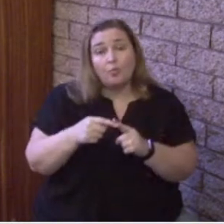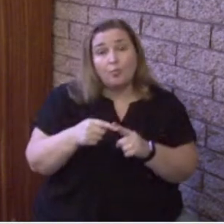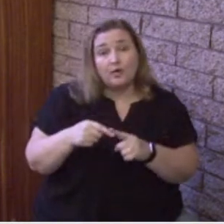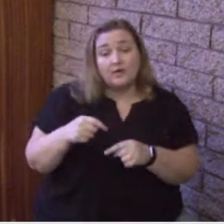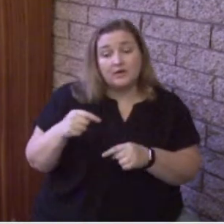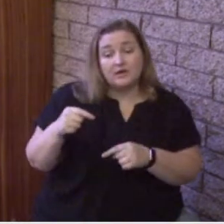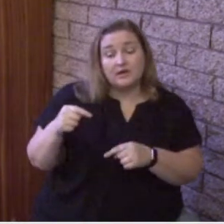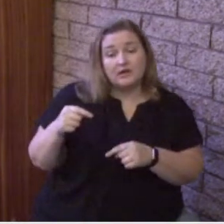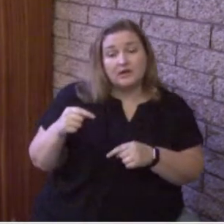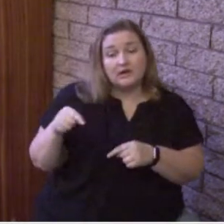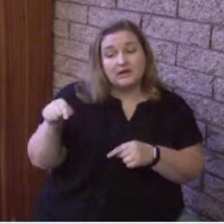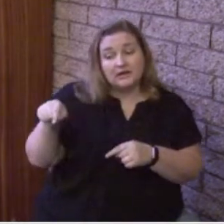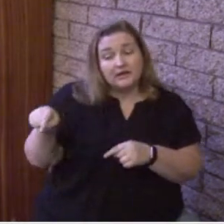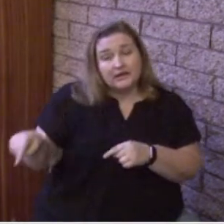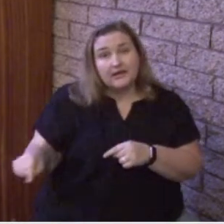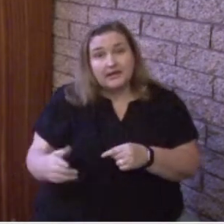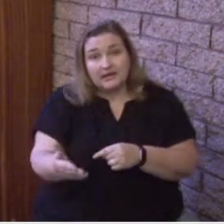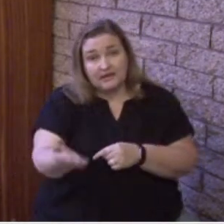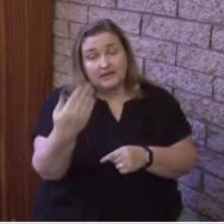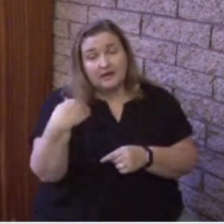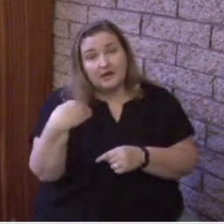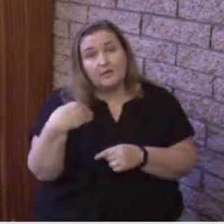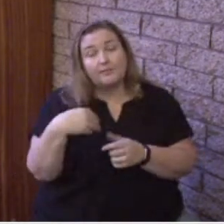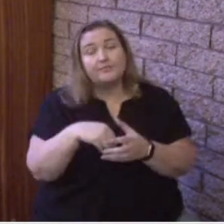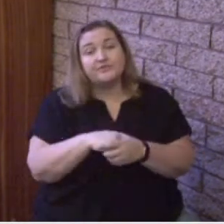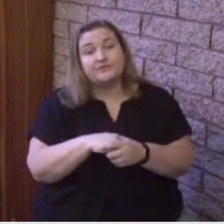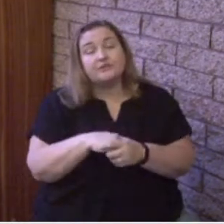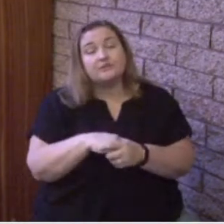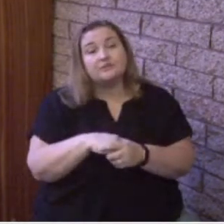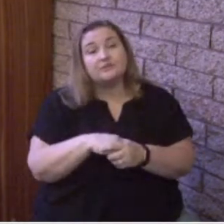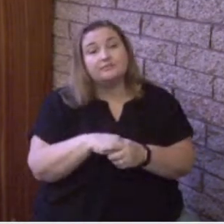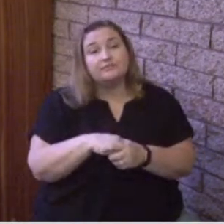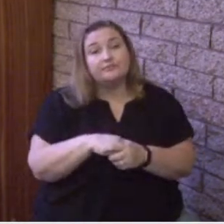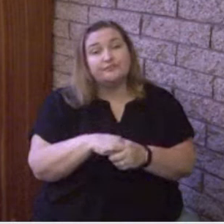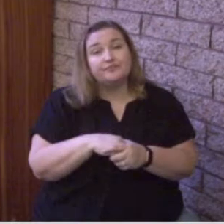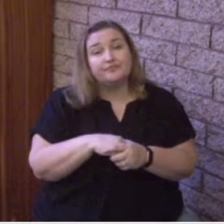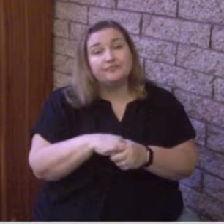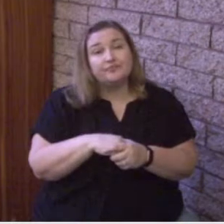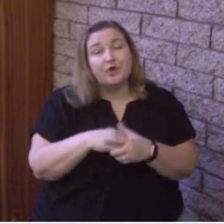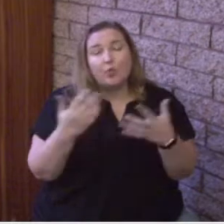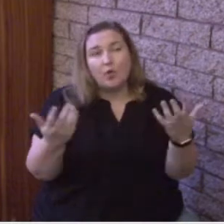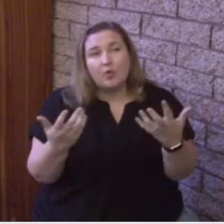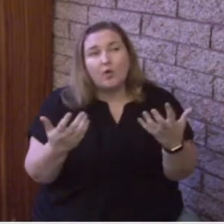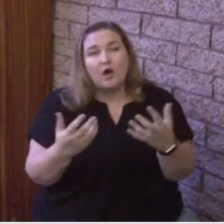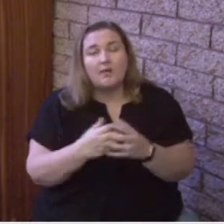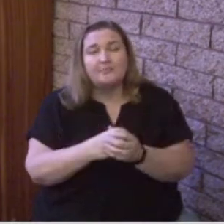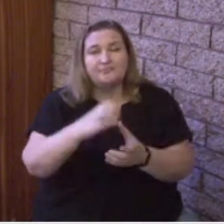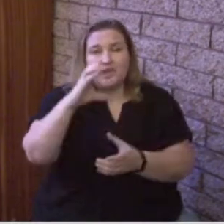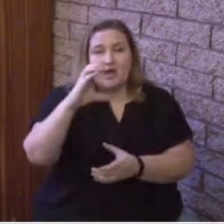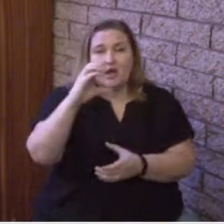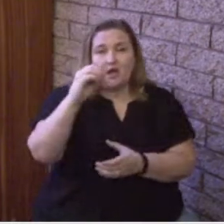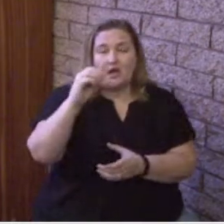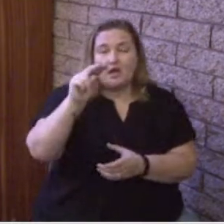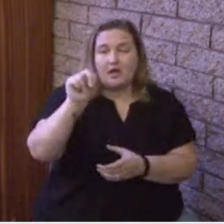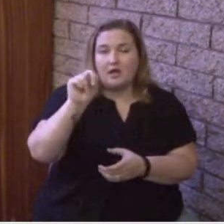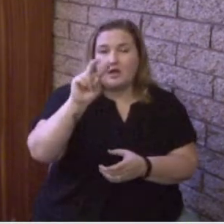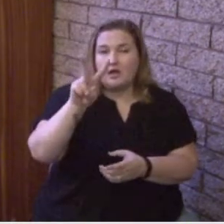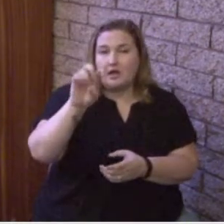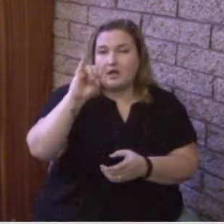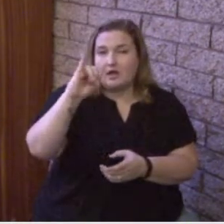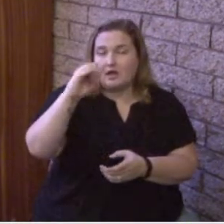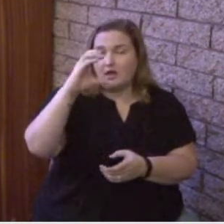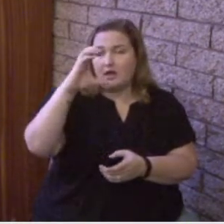for the non-believer. It's important for the believer as well. When He comes, He will what? Convict the world concerning